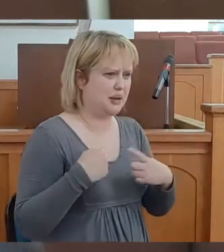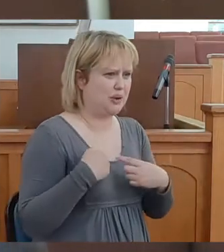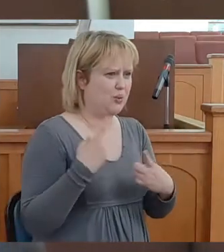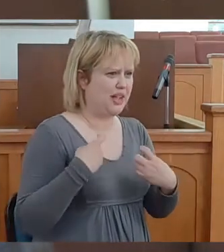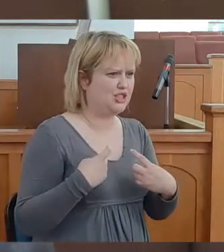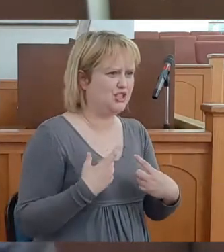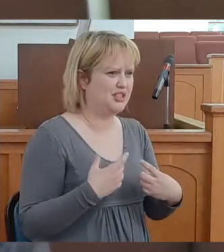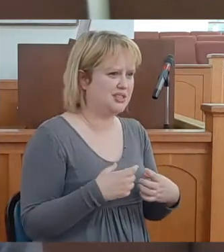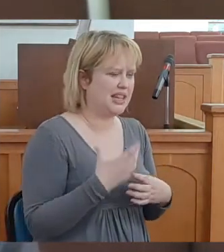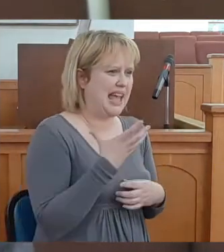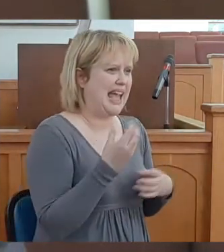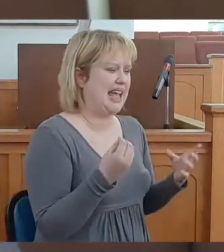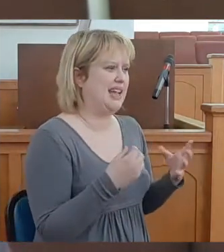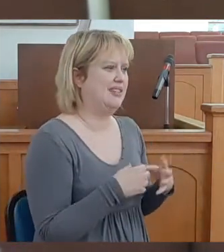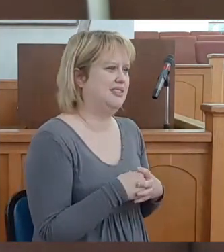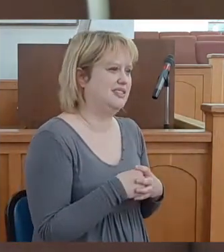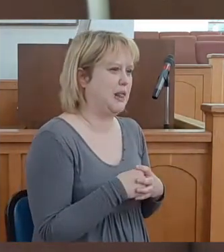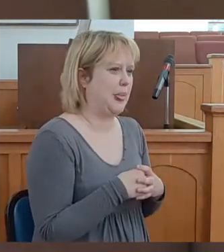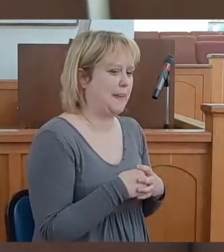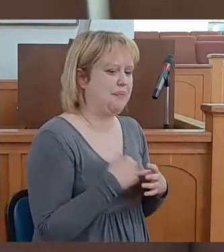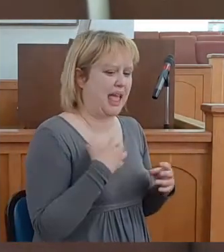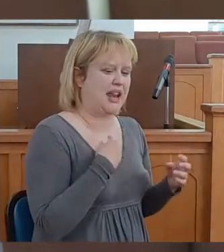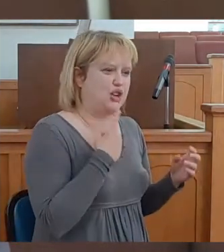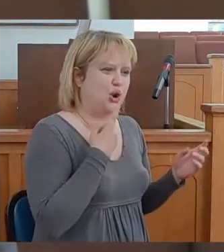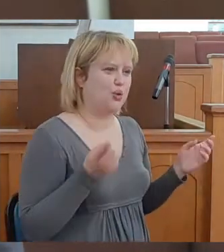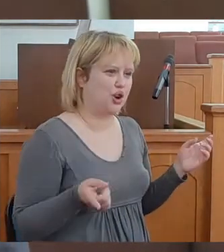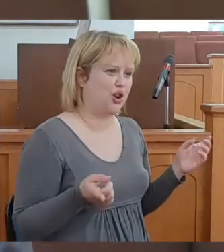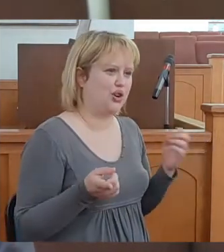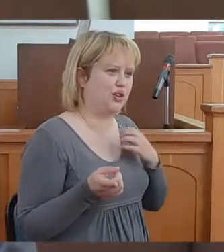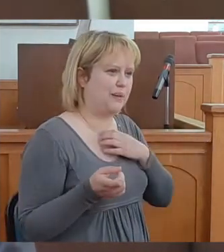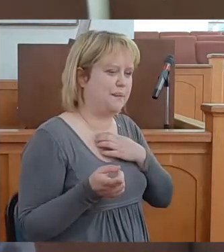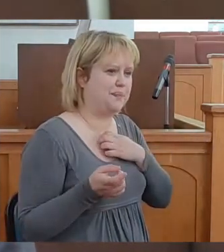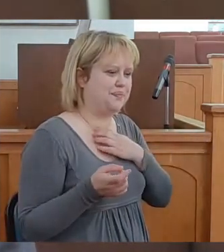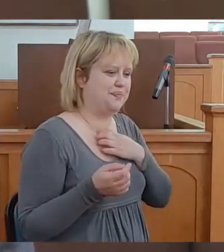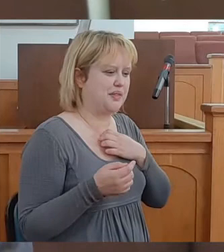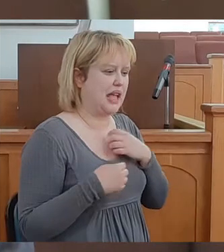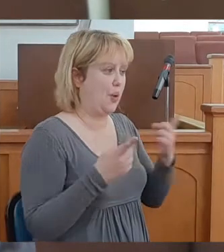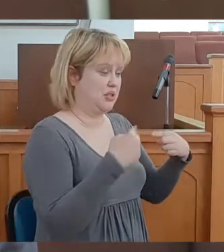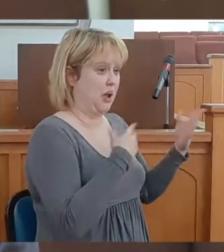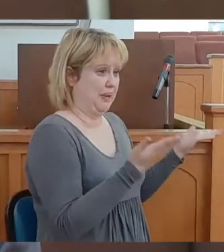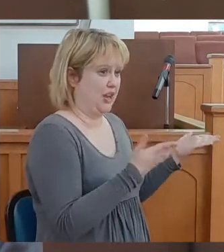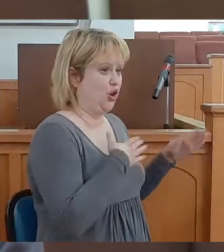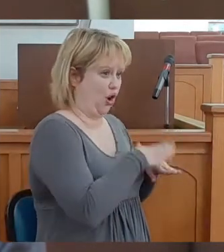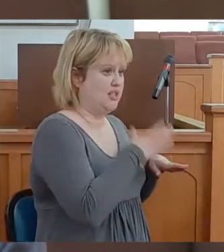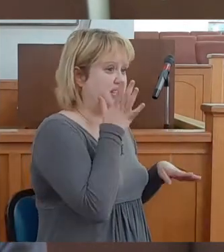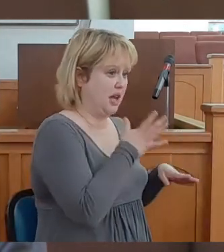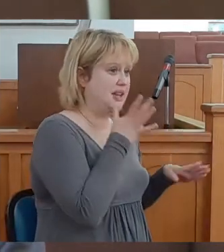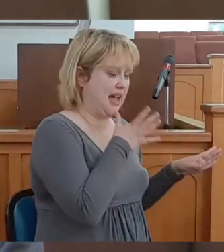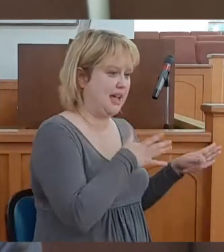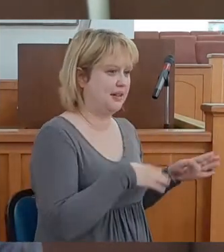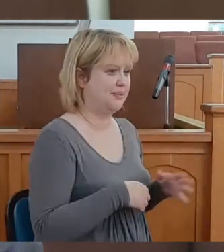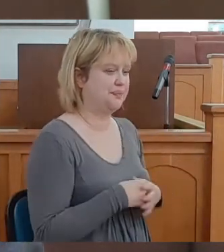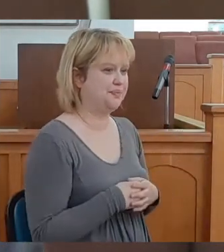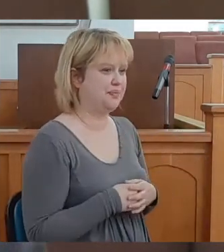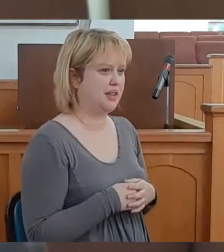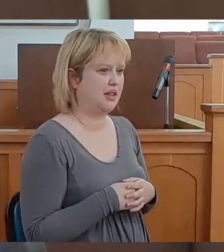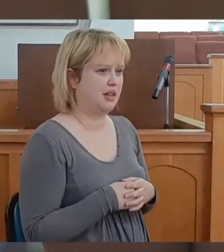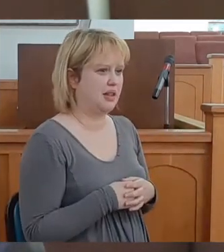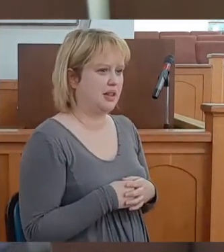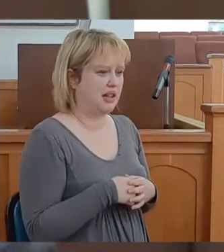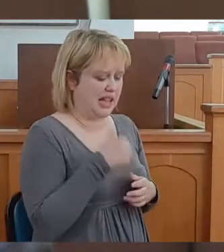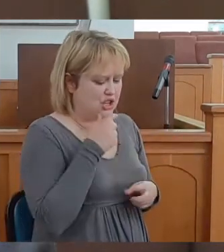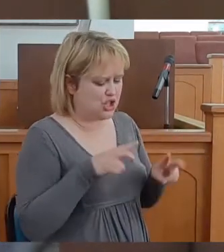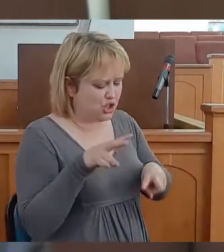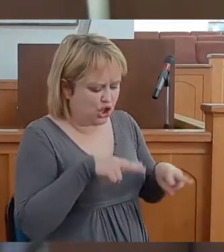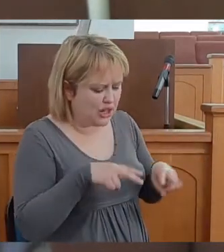And I told her I was coming here Sunday and she's looking